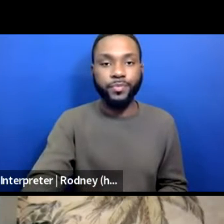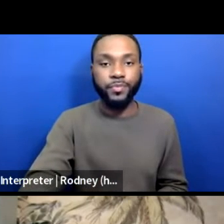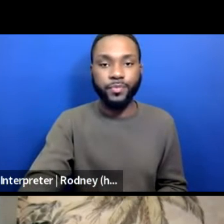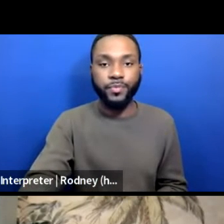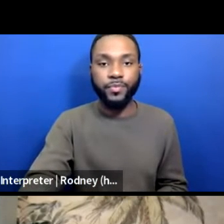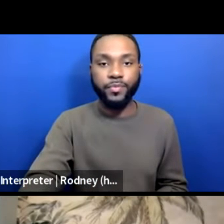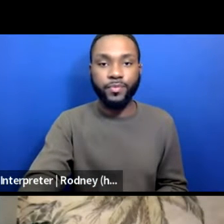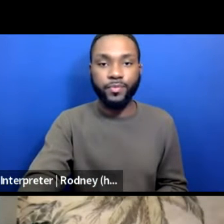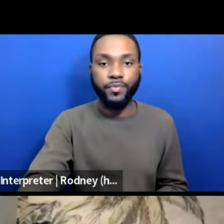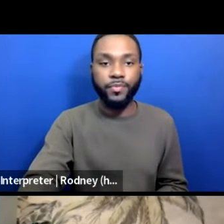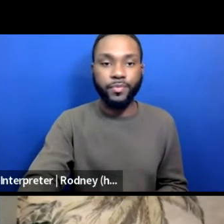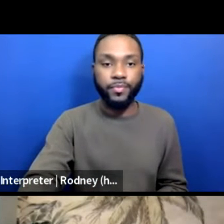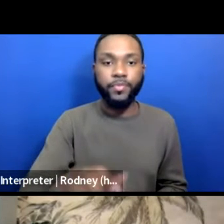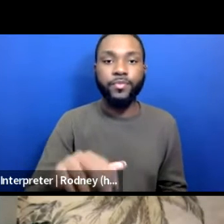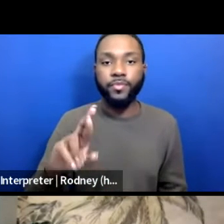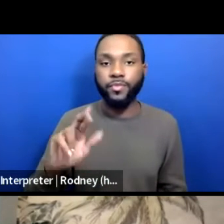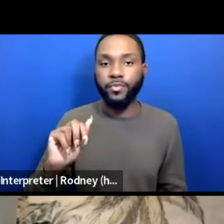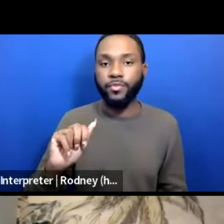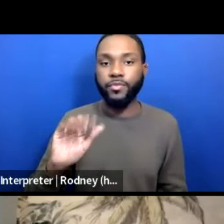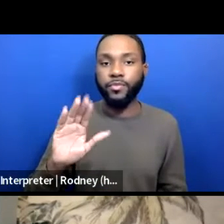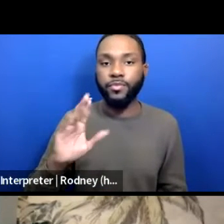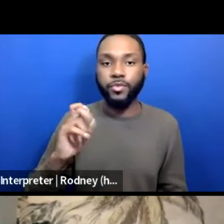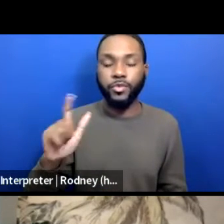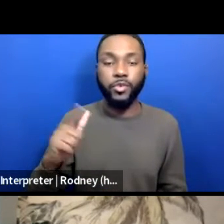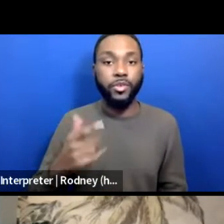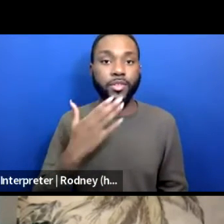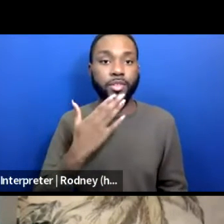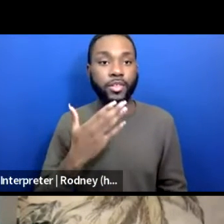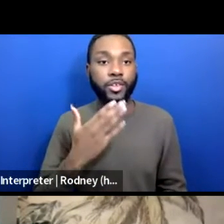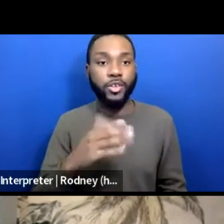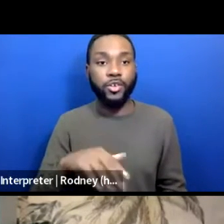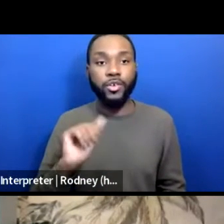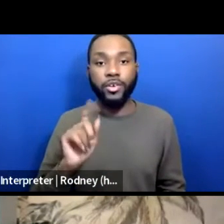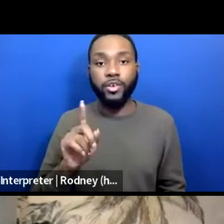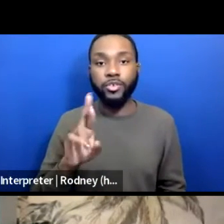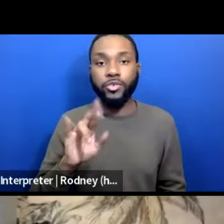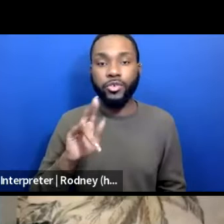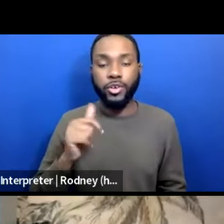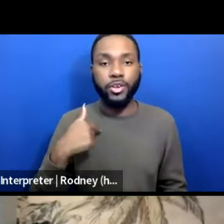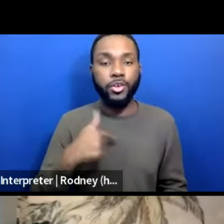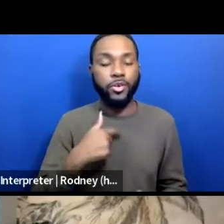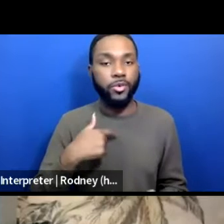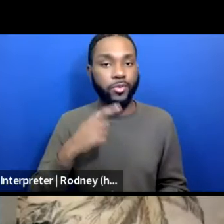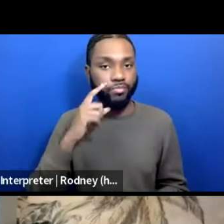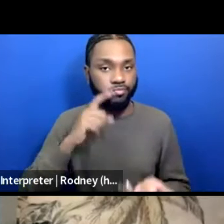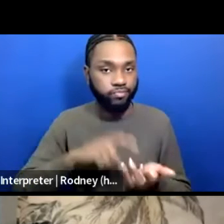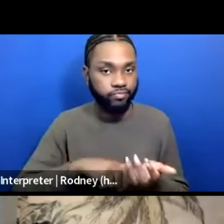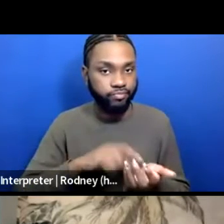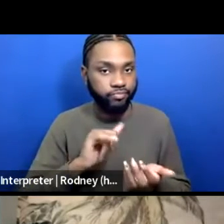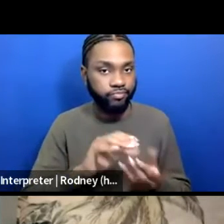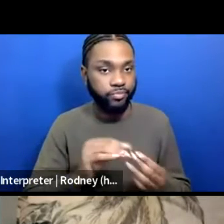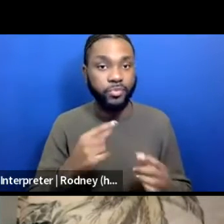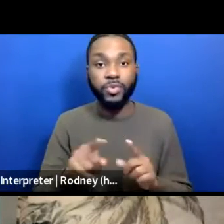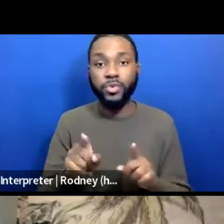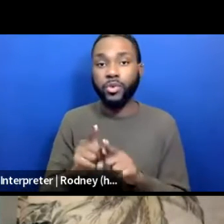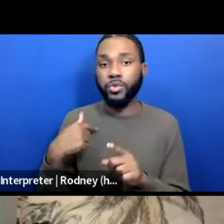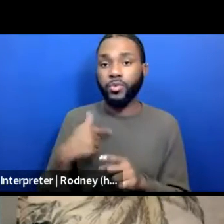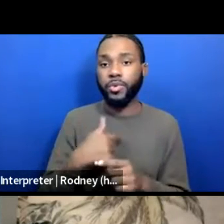that the statements and realities. And now it is my pleasure to offer into this space our community agreements.